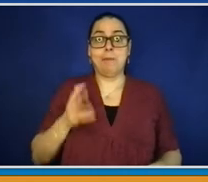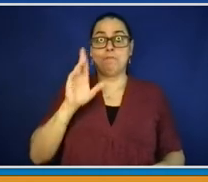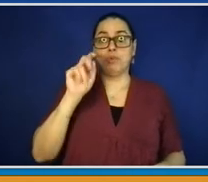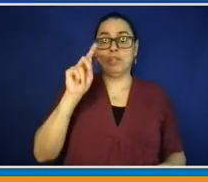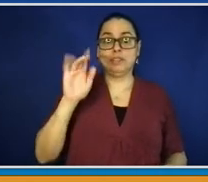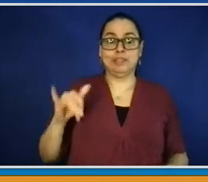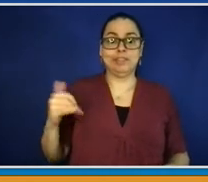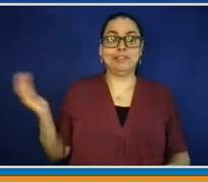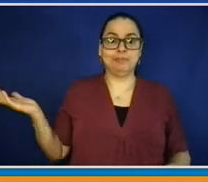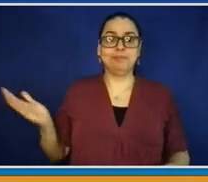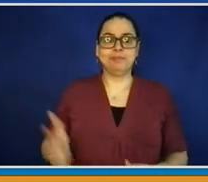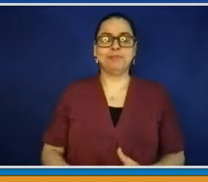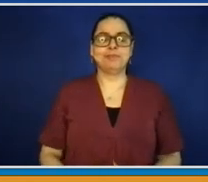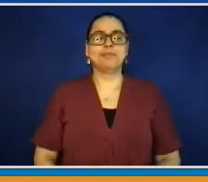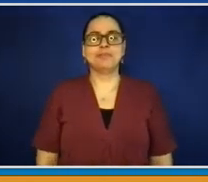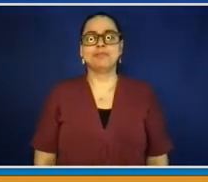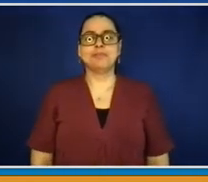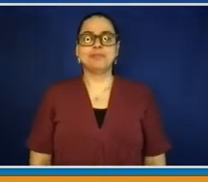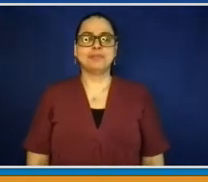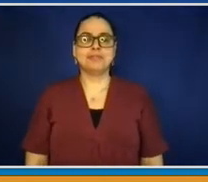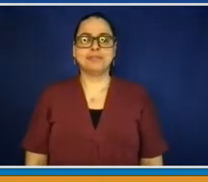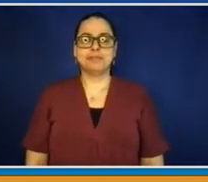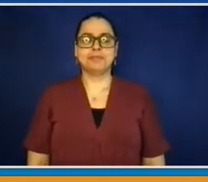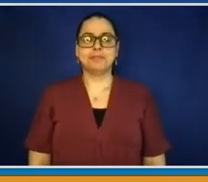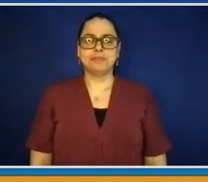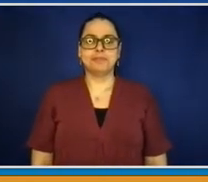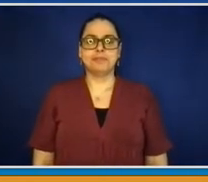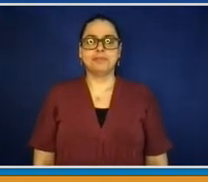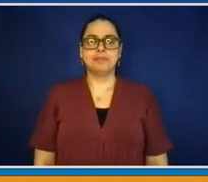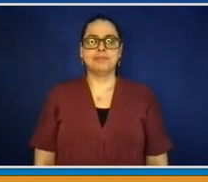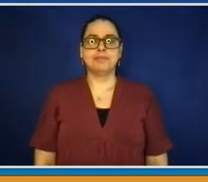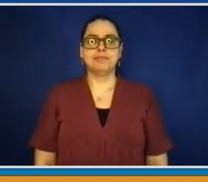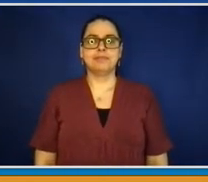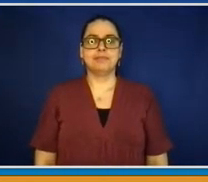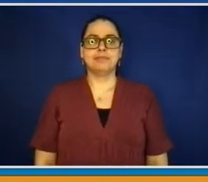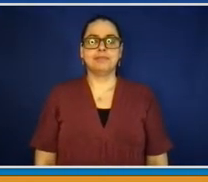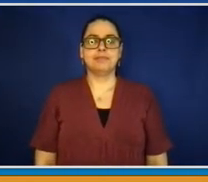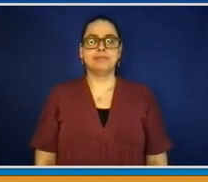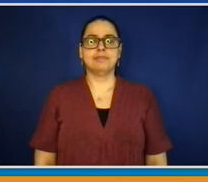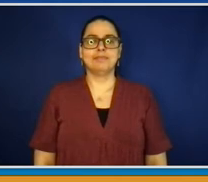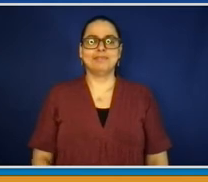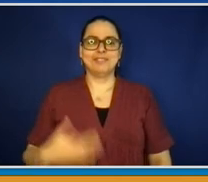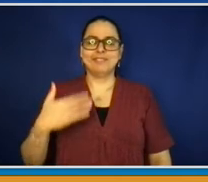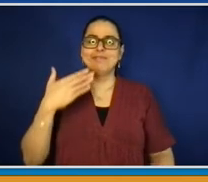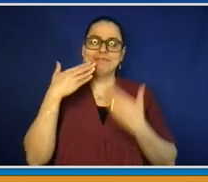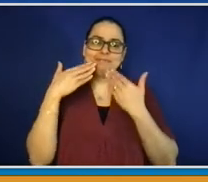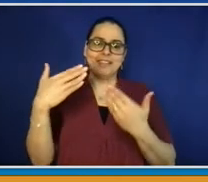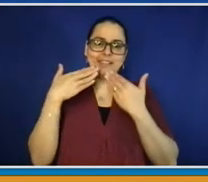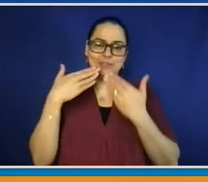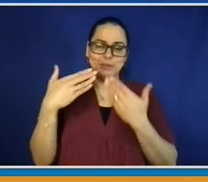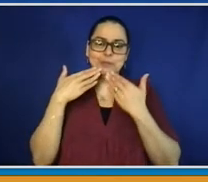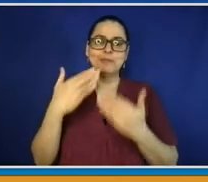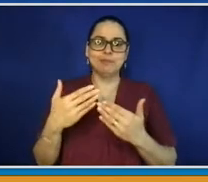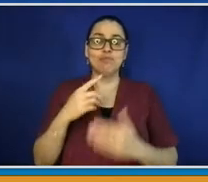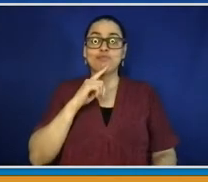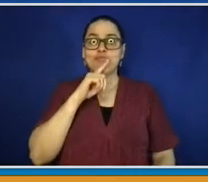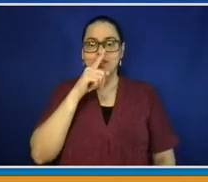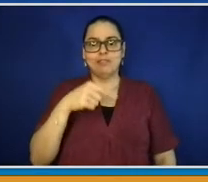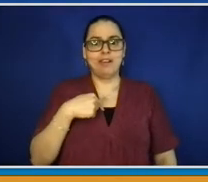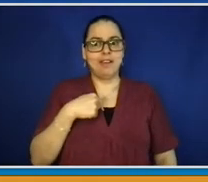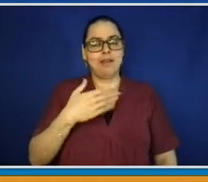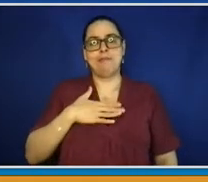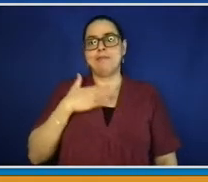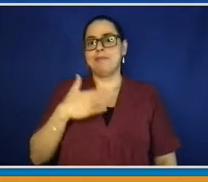Thank you, Natasha. Thank you. Thank you, George. We are so pleased to be here as the representing the White Plains Business